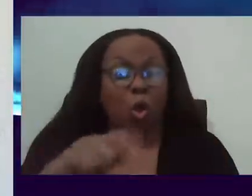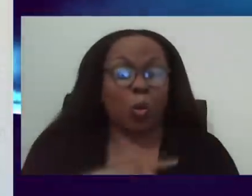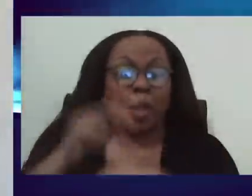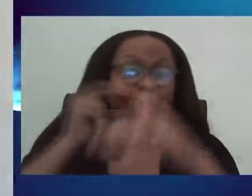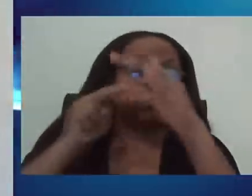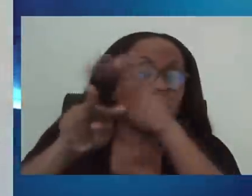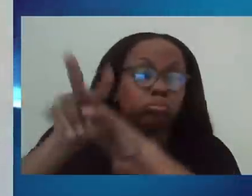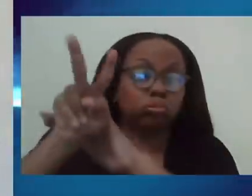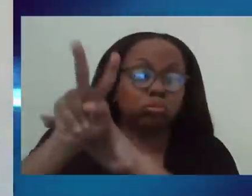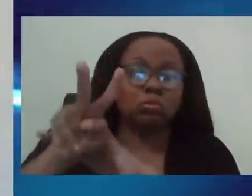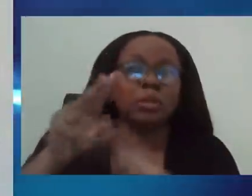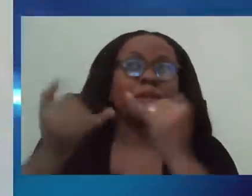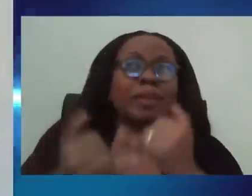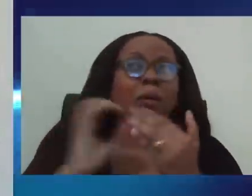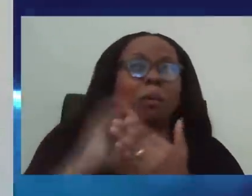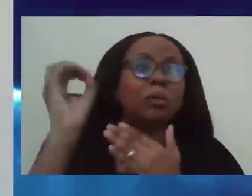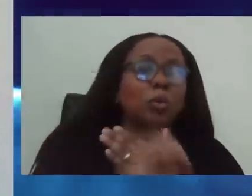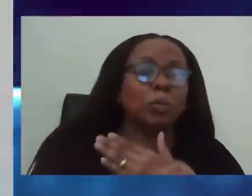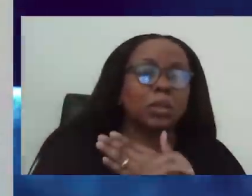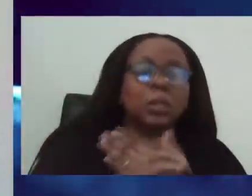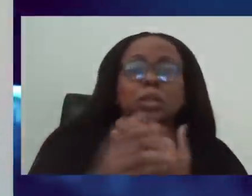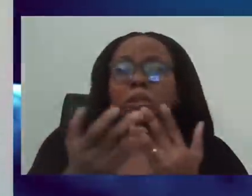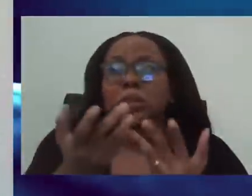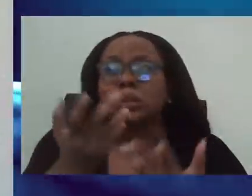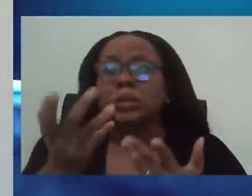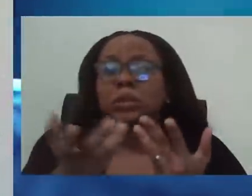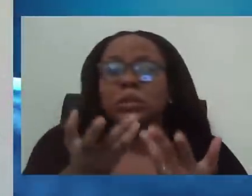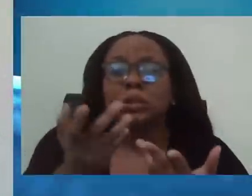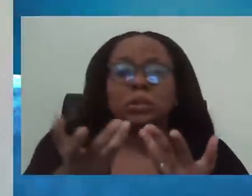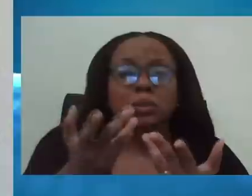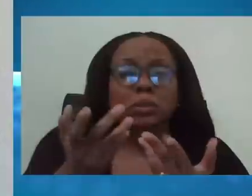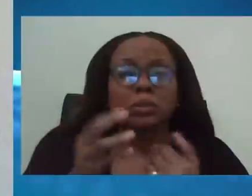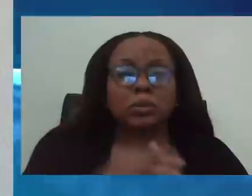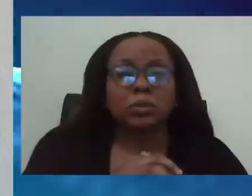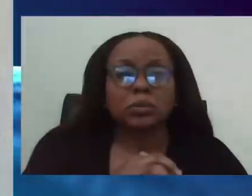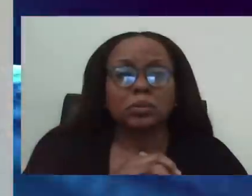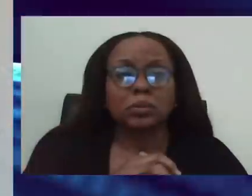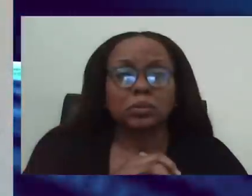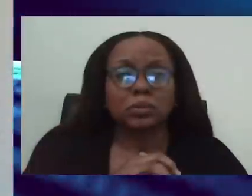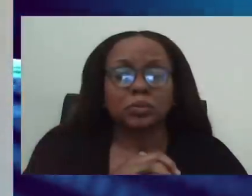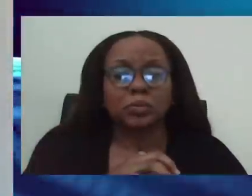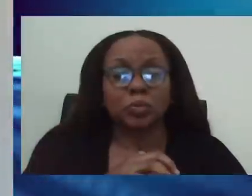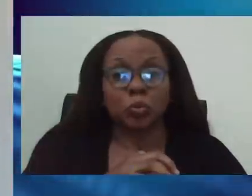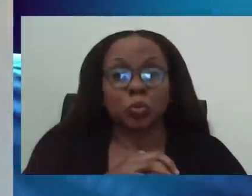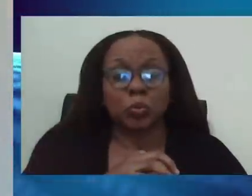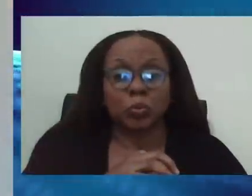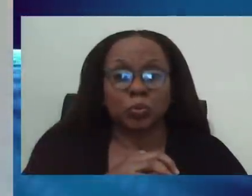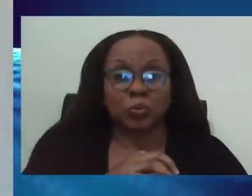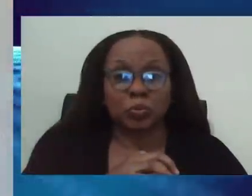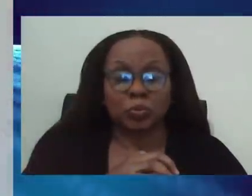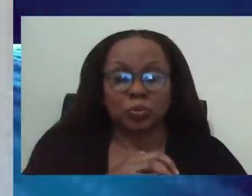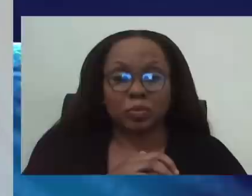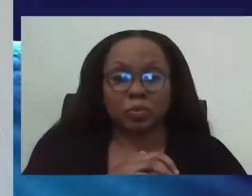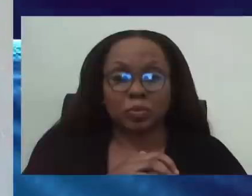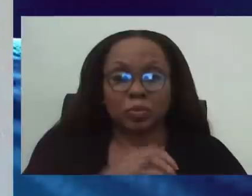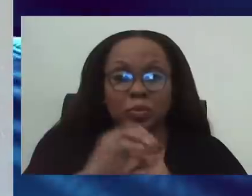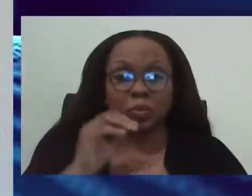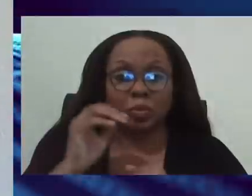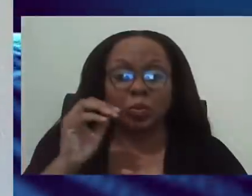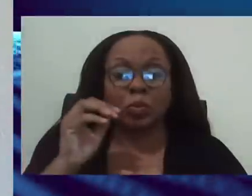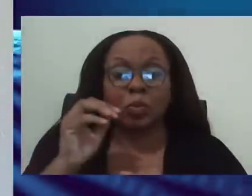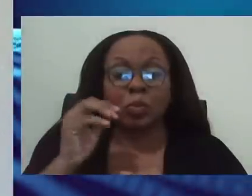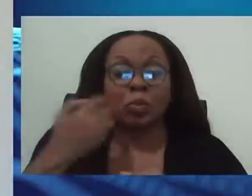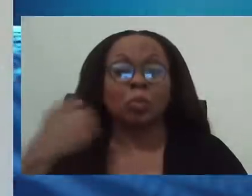we're in October, we're doing 60 day, now that we are doing 60 day